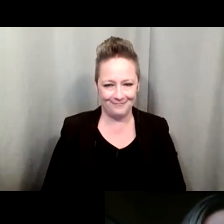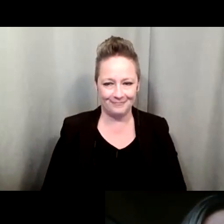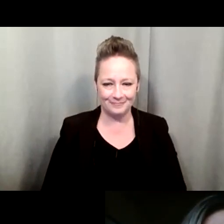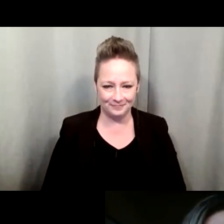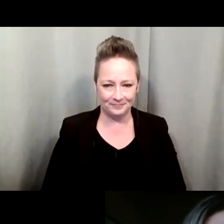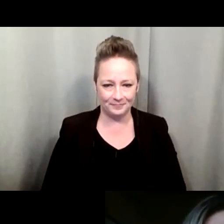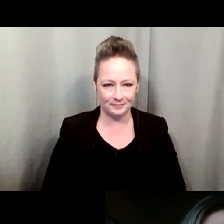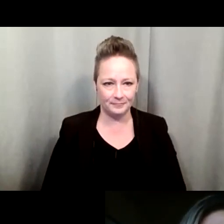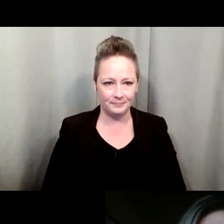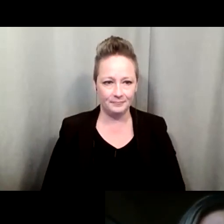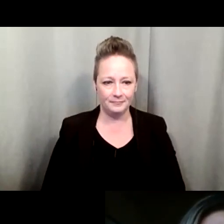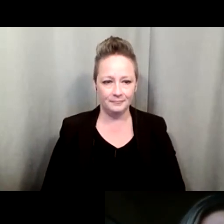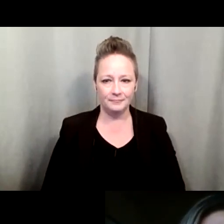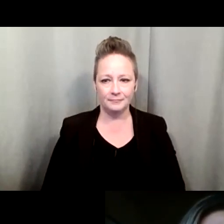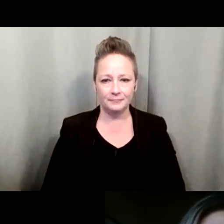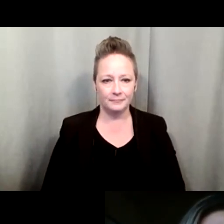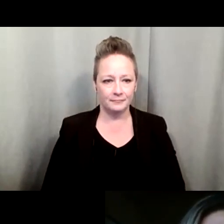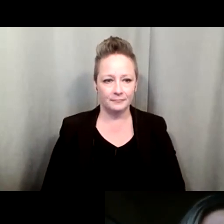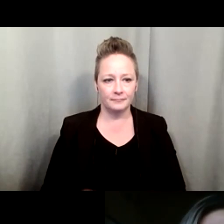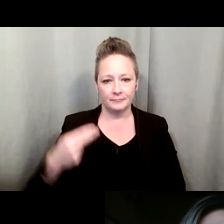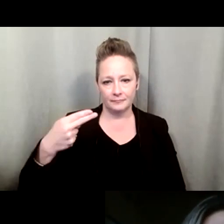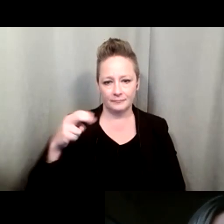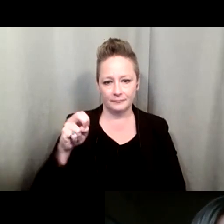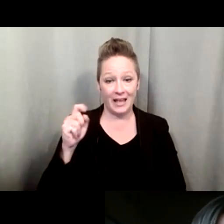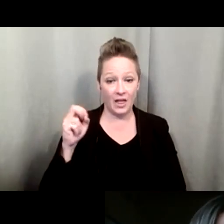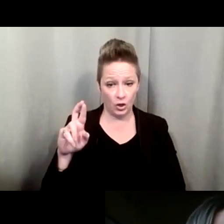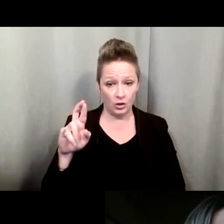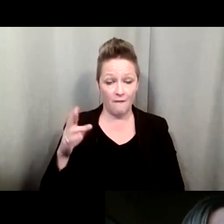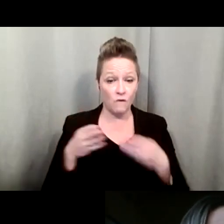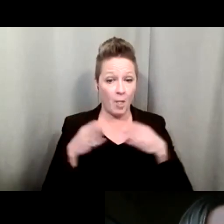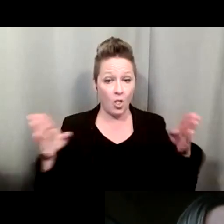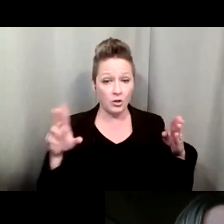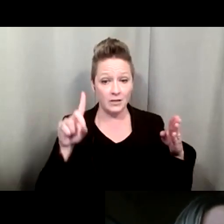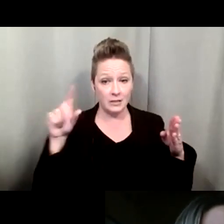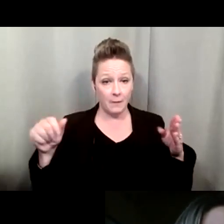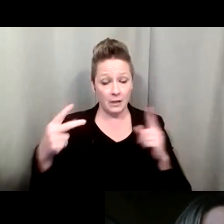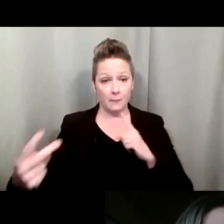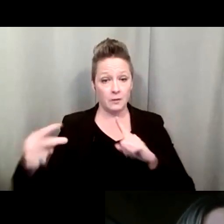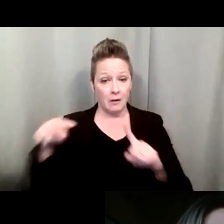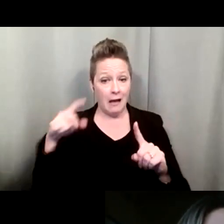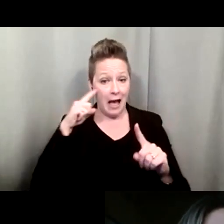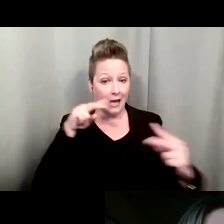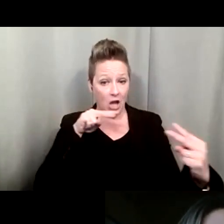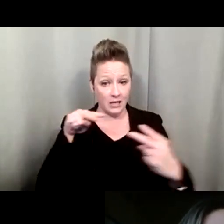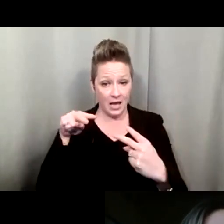I'll add on to that just from a larger disability perspective is that eye contact